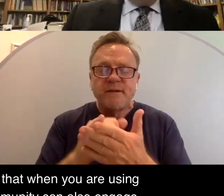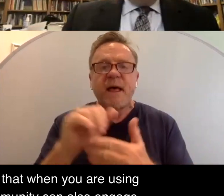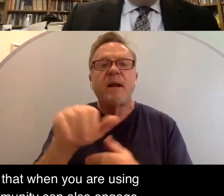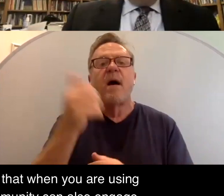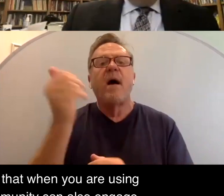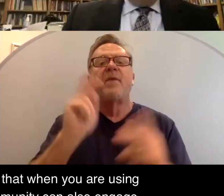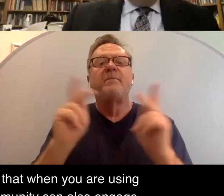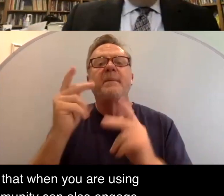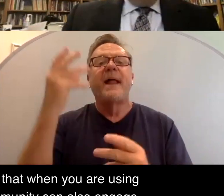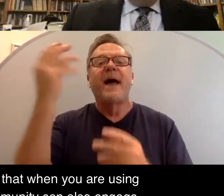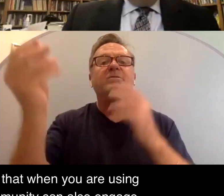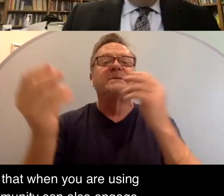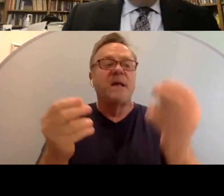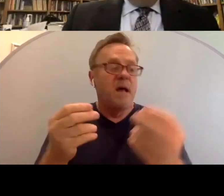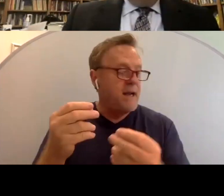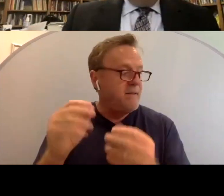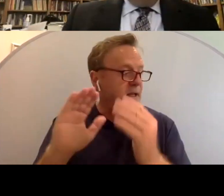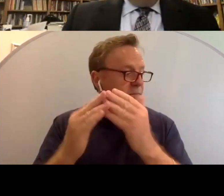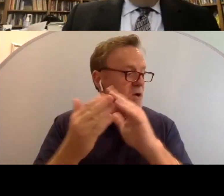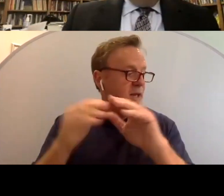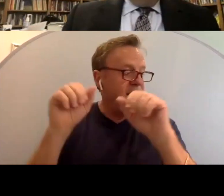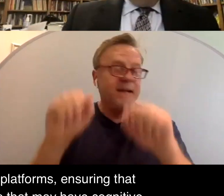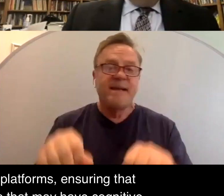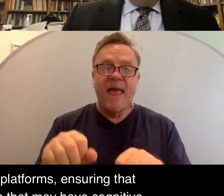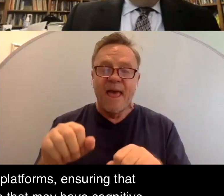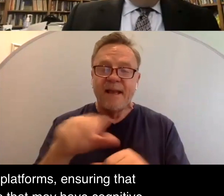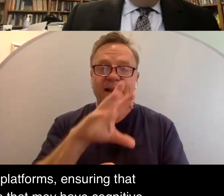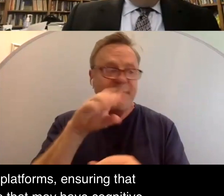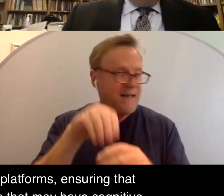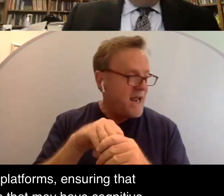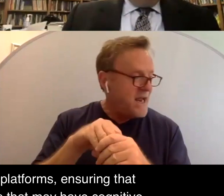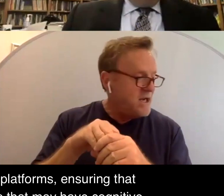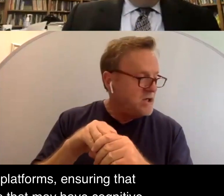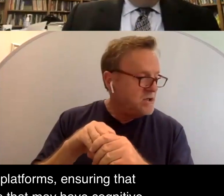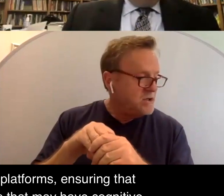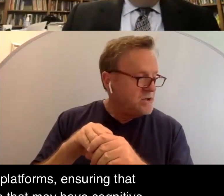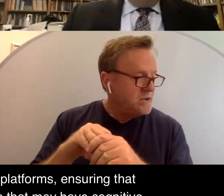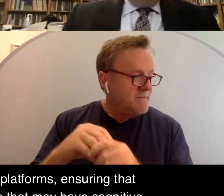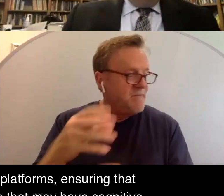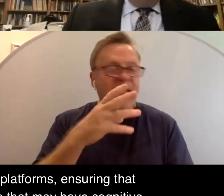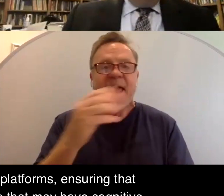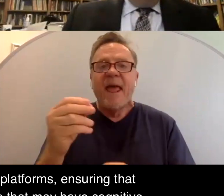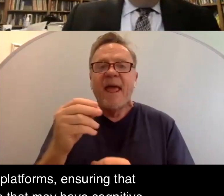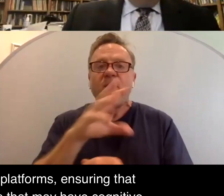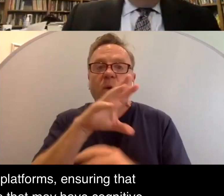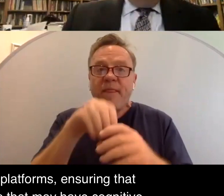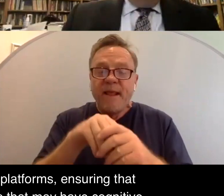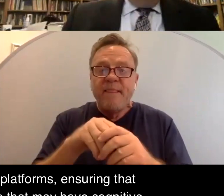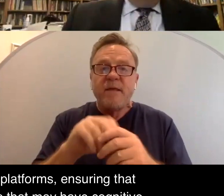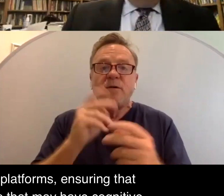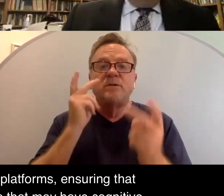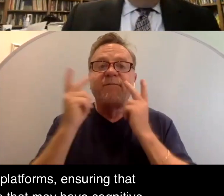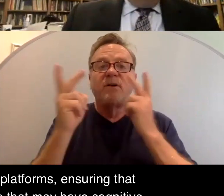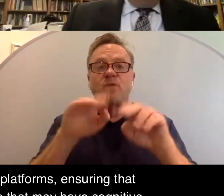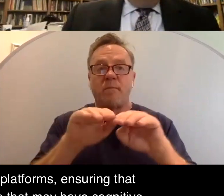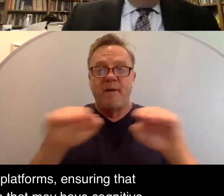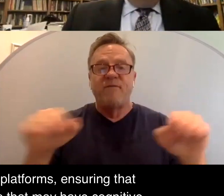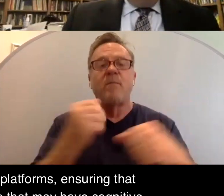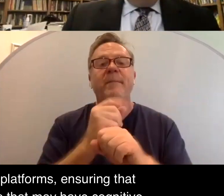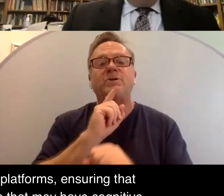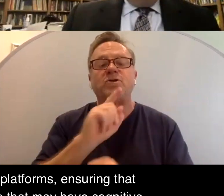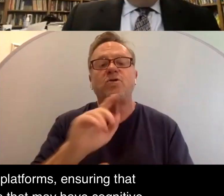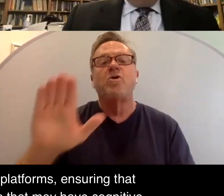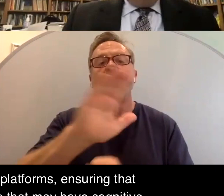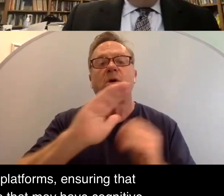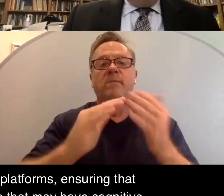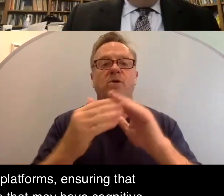the community can also engage. Also within those virtual platforms, ensuring that your community members